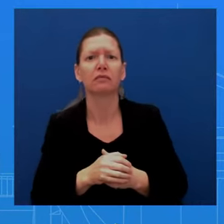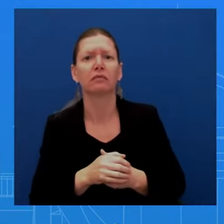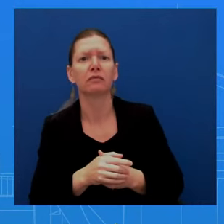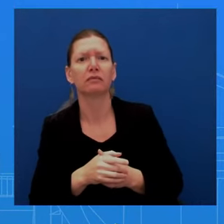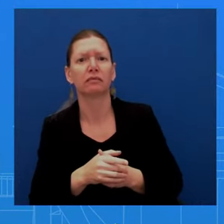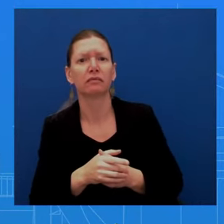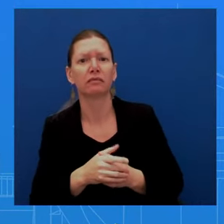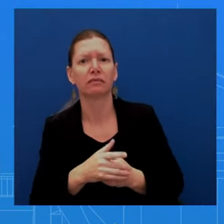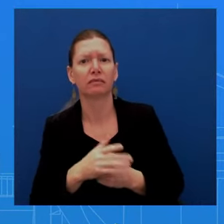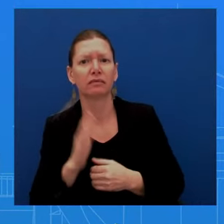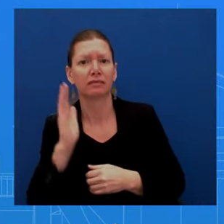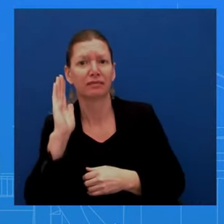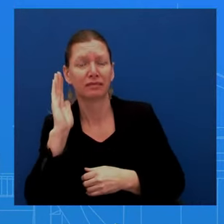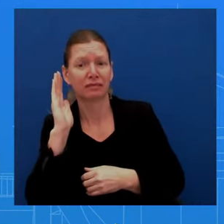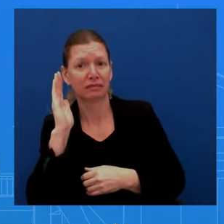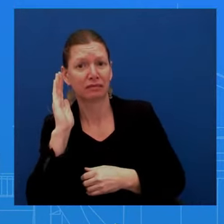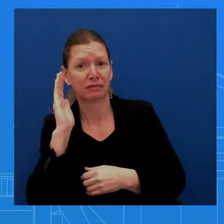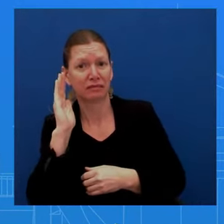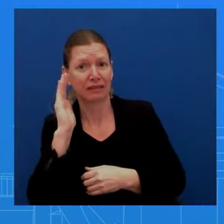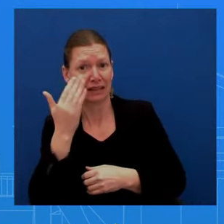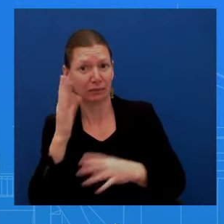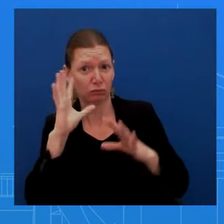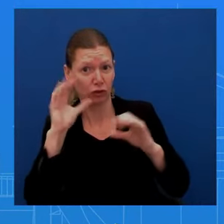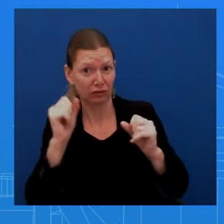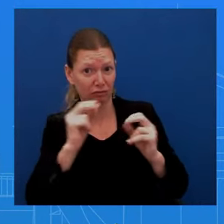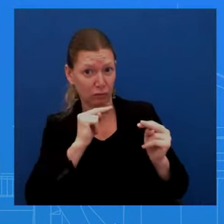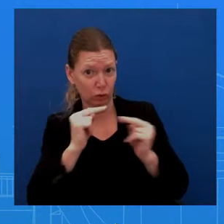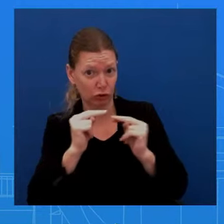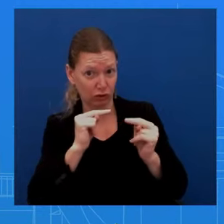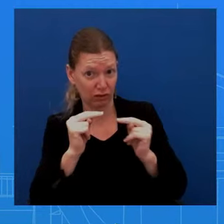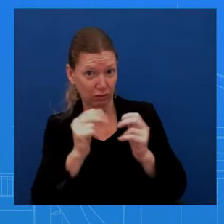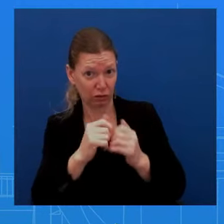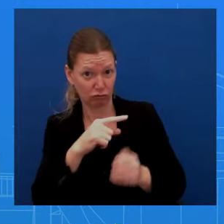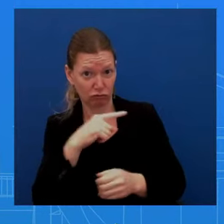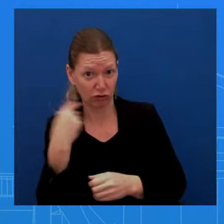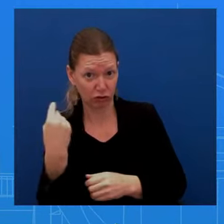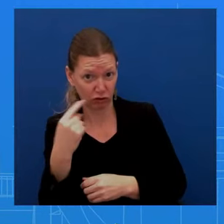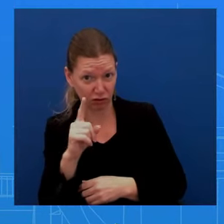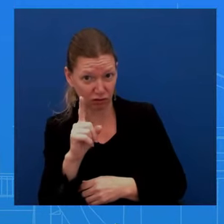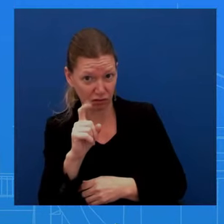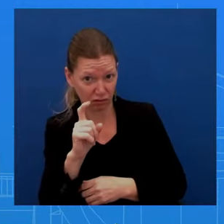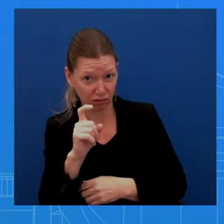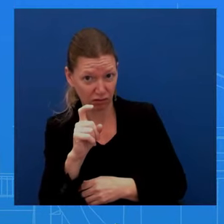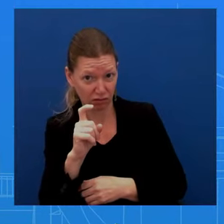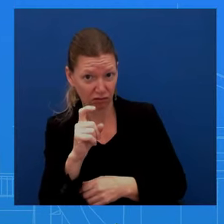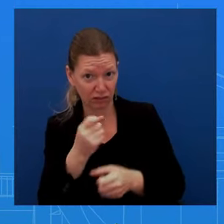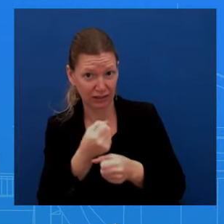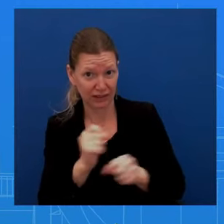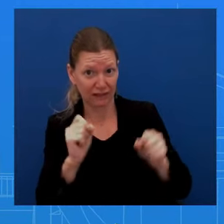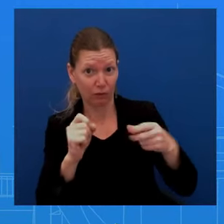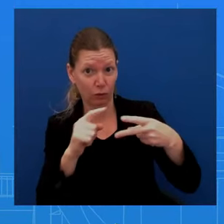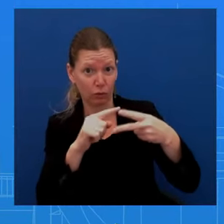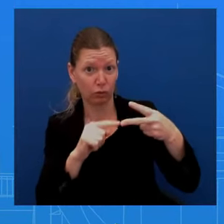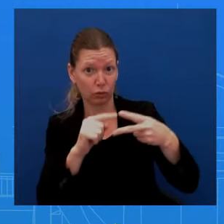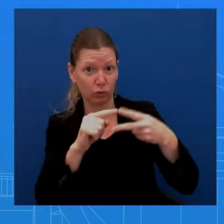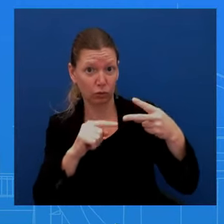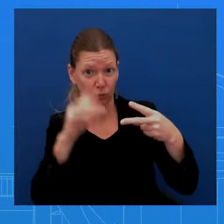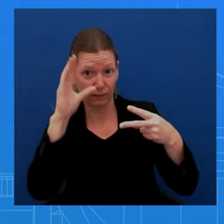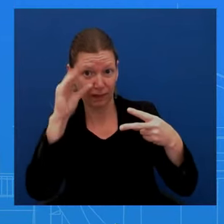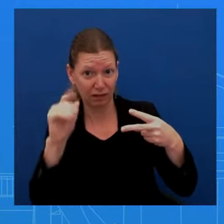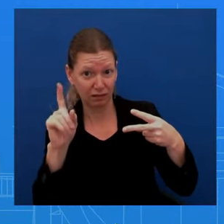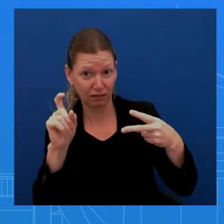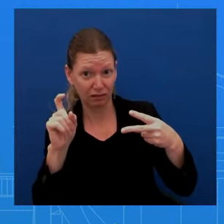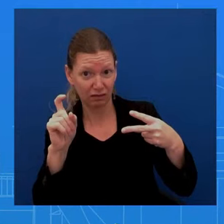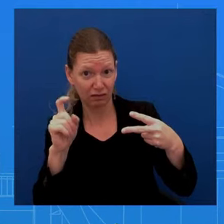made since last night? Well, I don't have anything else, uh, to, uh, to share on what we have said most recently. Uh, but this is something that